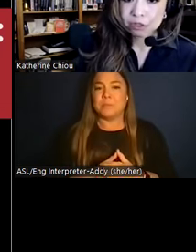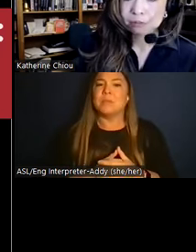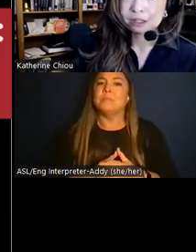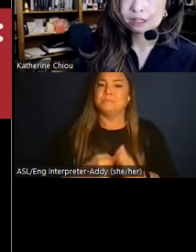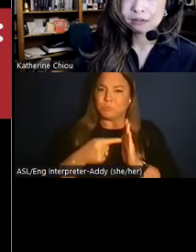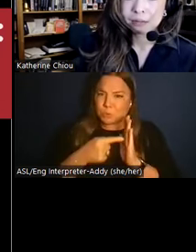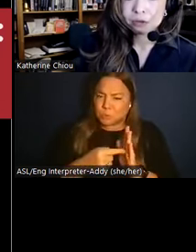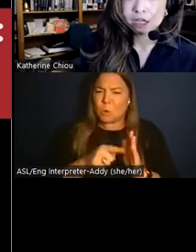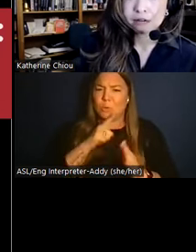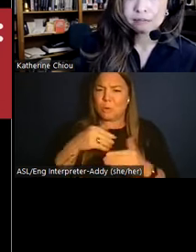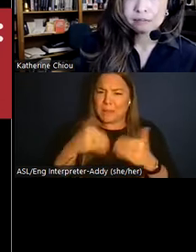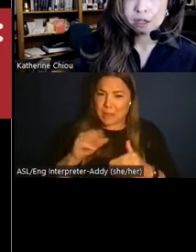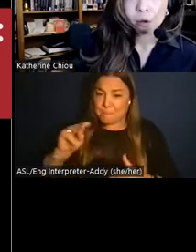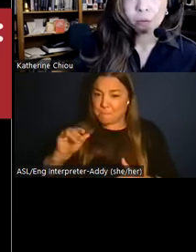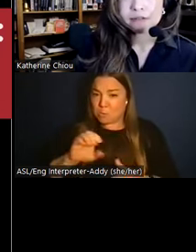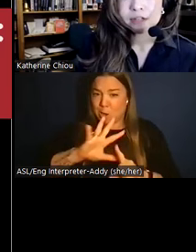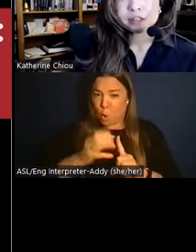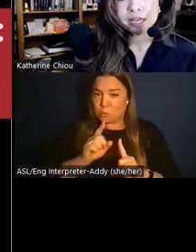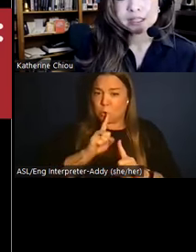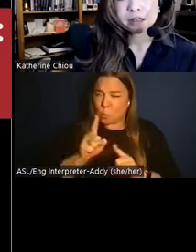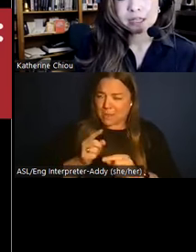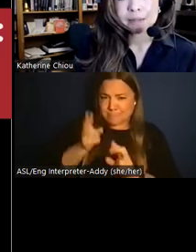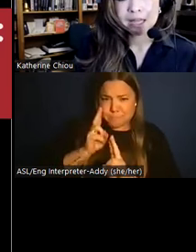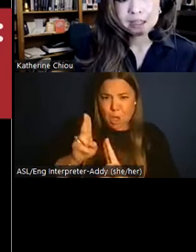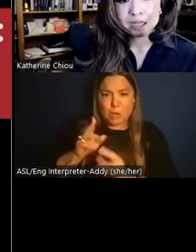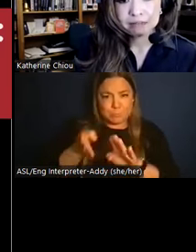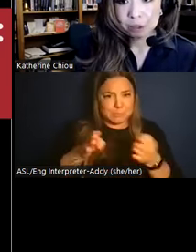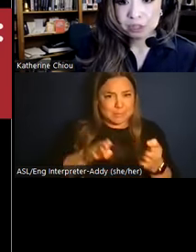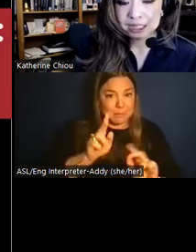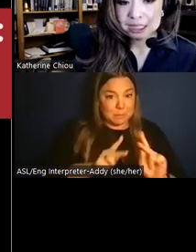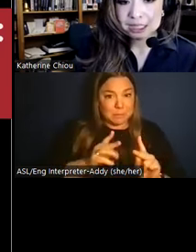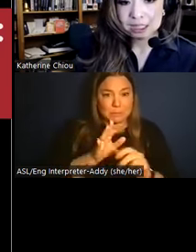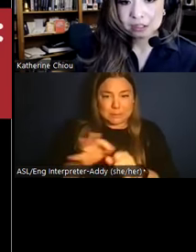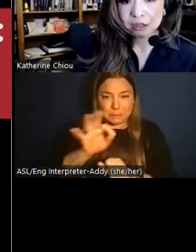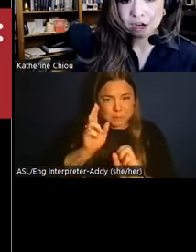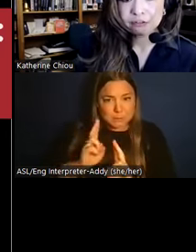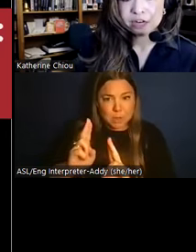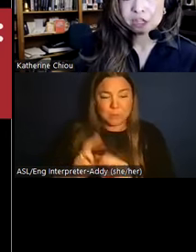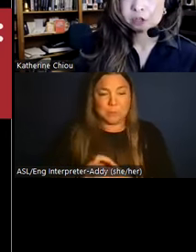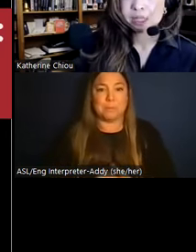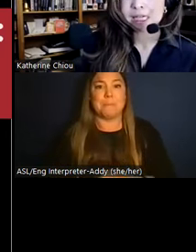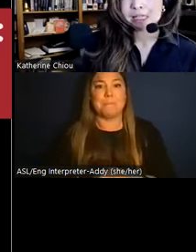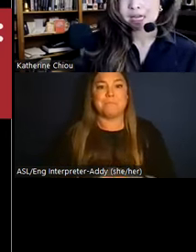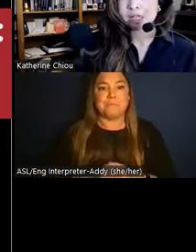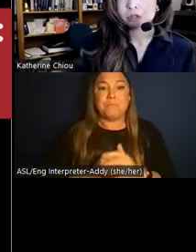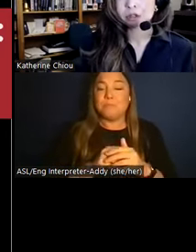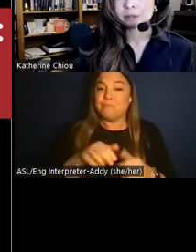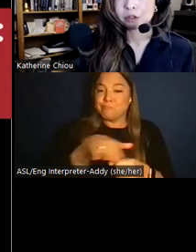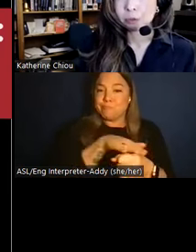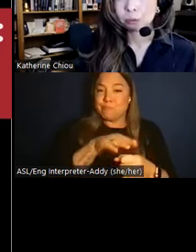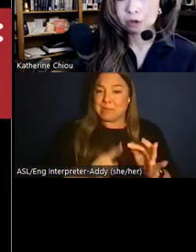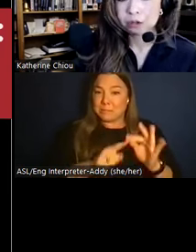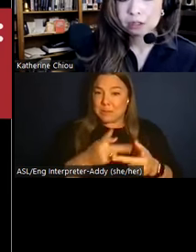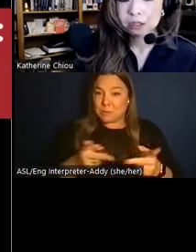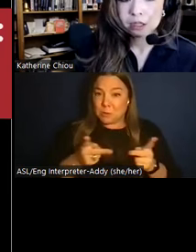spiritual beliefs of the Moche. One figure stands out in the pantheon of Moche deities, offering a unique insight into their